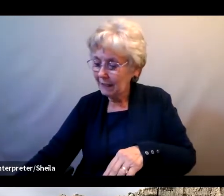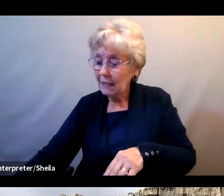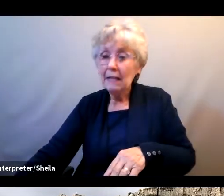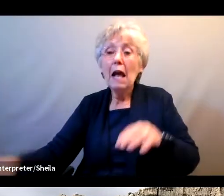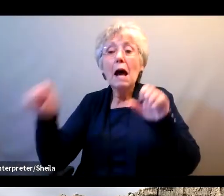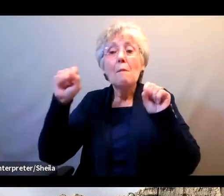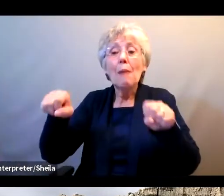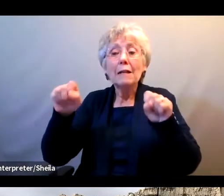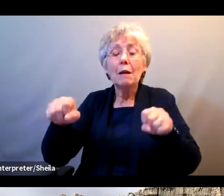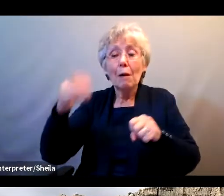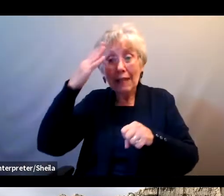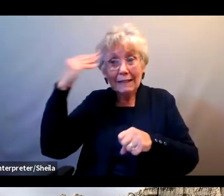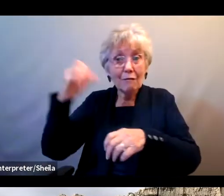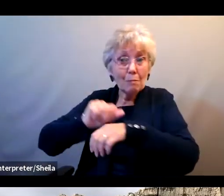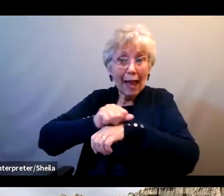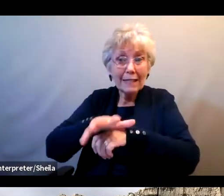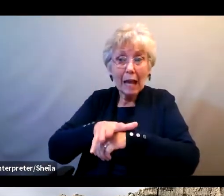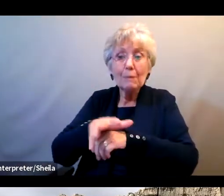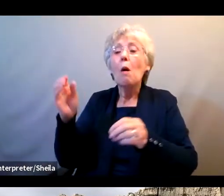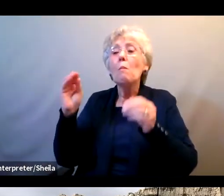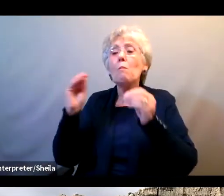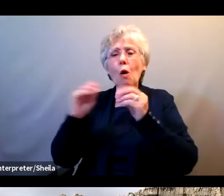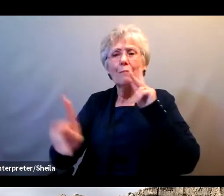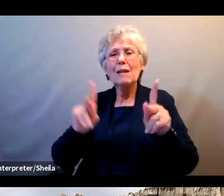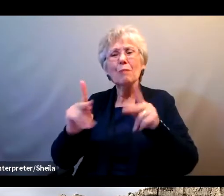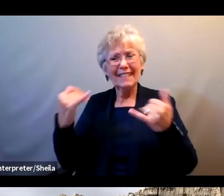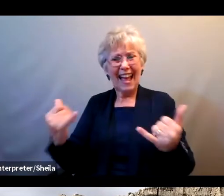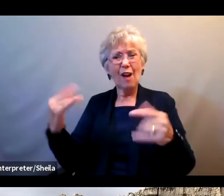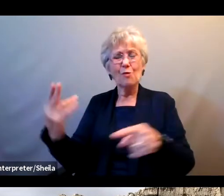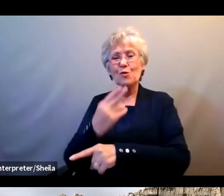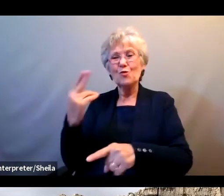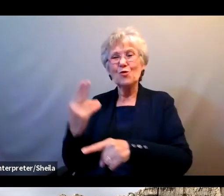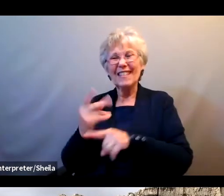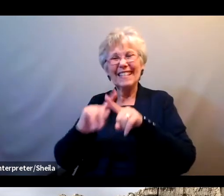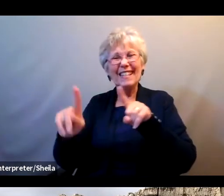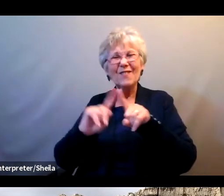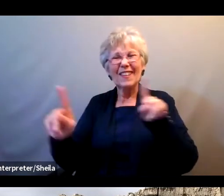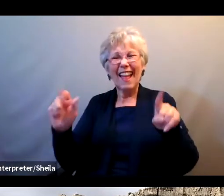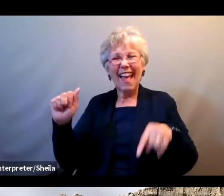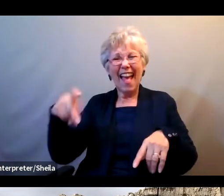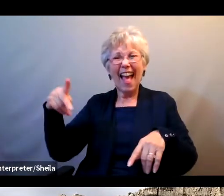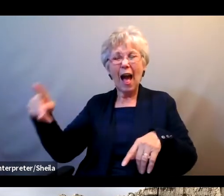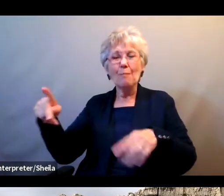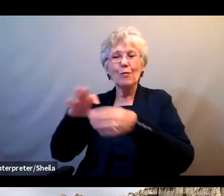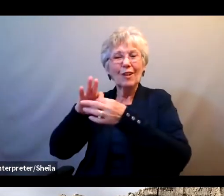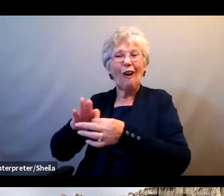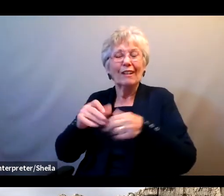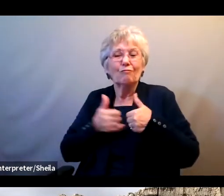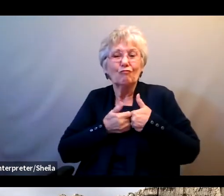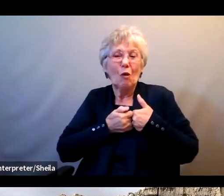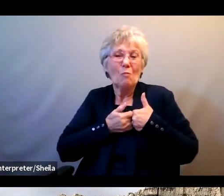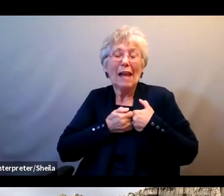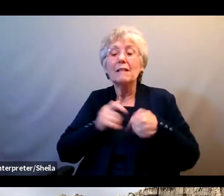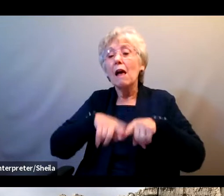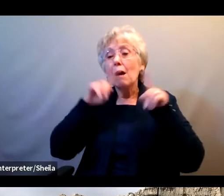because of the pandemic, more people are using these types of apps. But it's always,